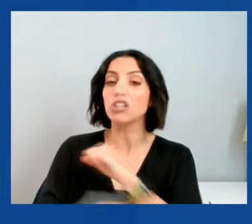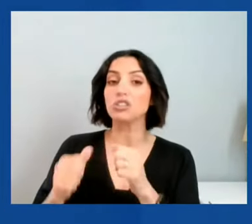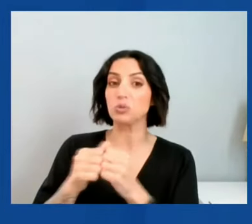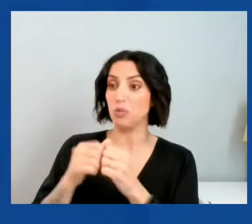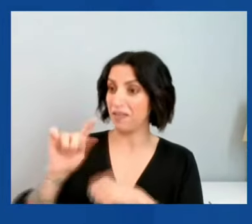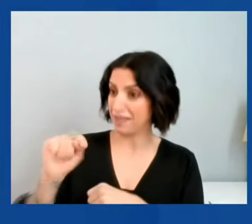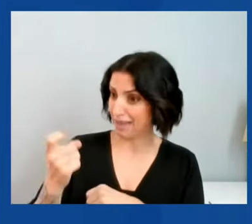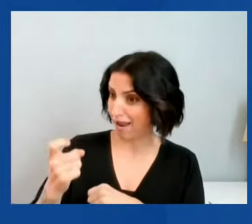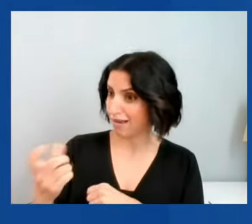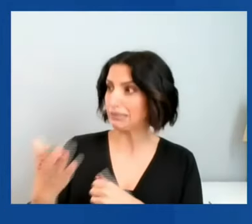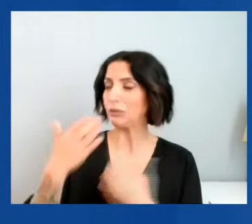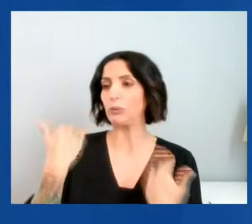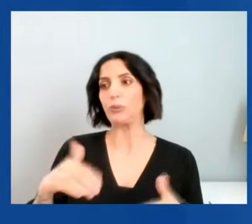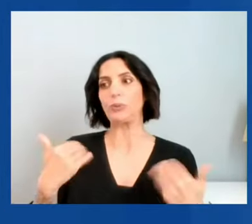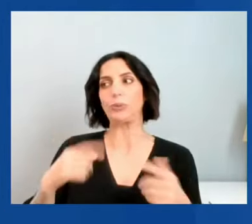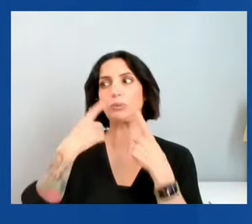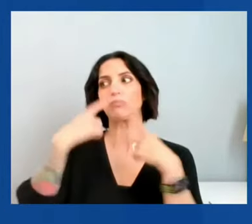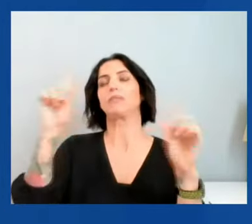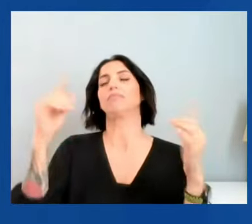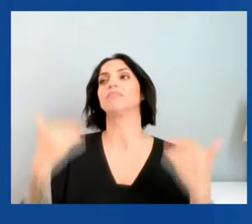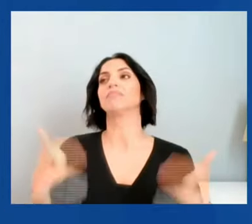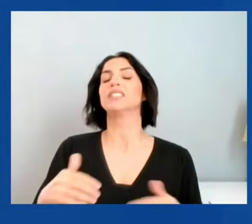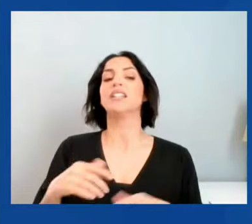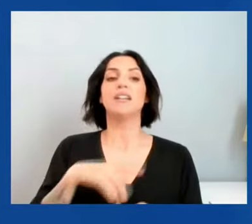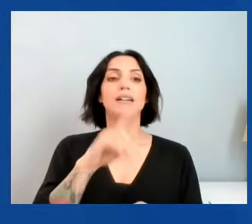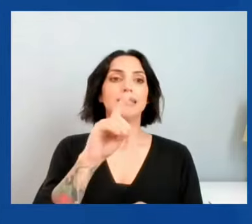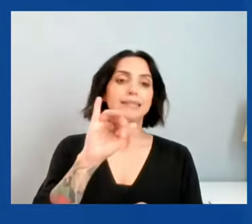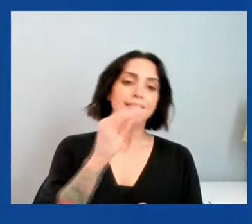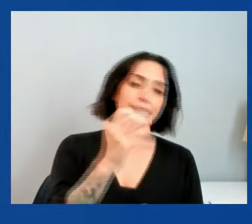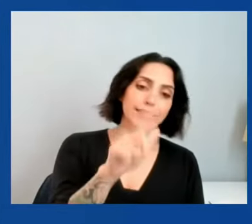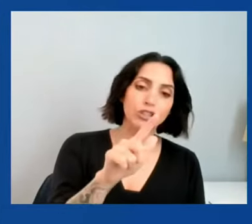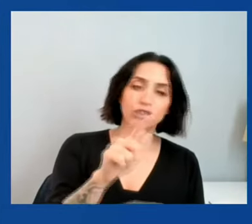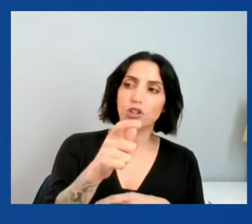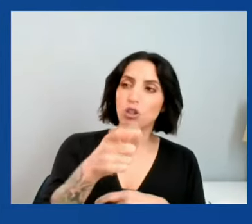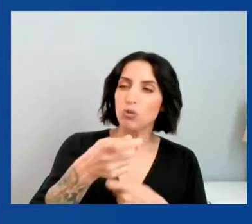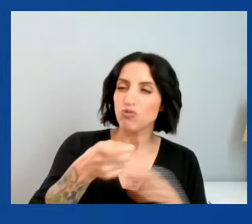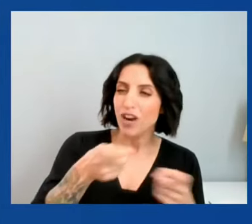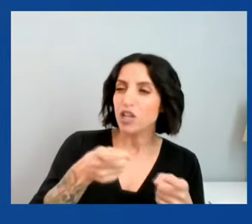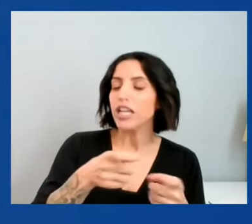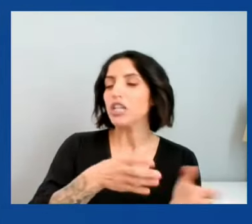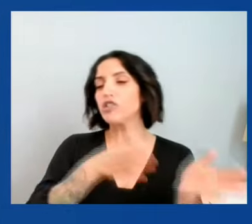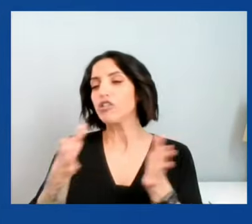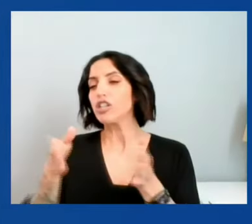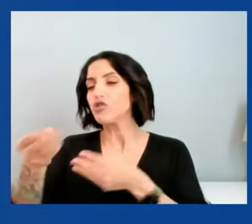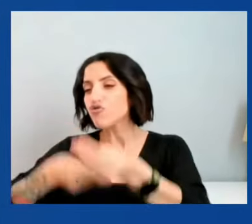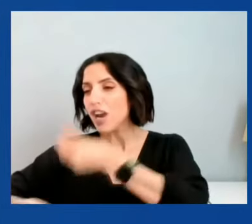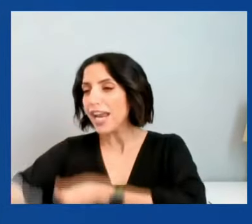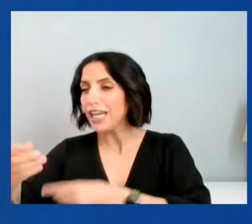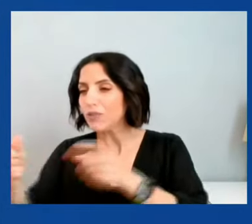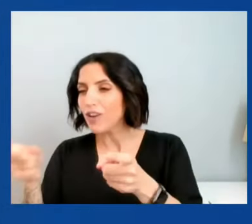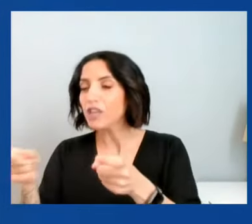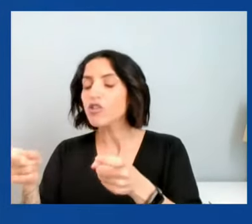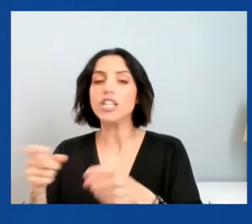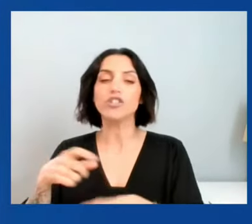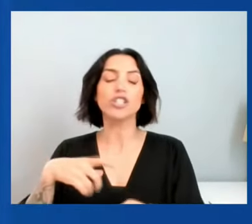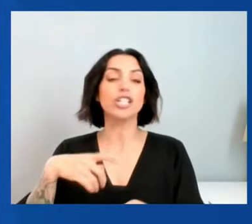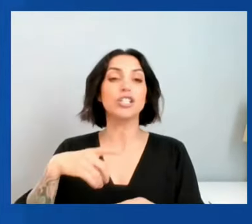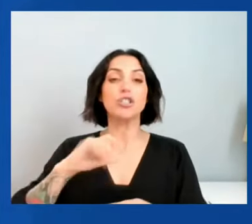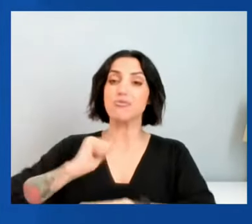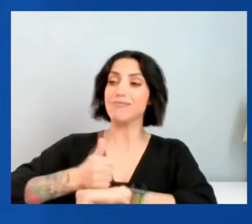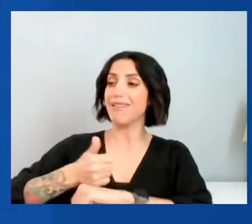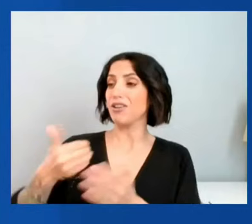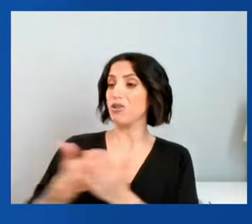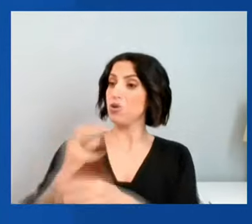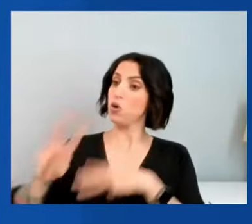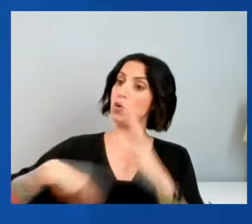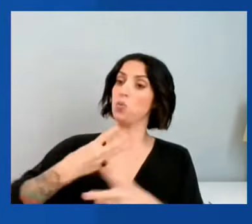Thank you. In digital regulation, in trade regulation, to create a new world as the Bretton Woods